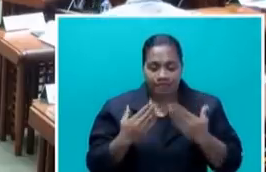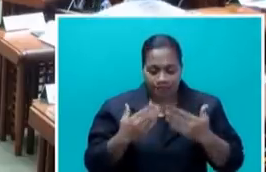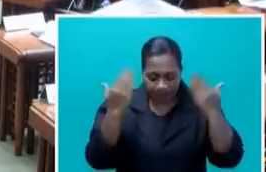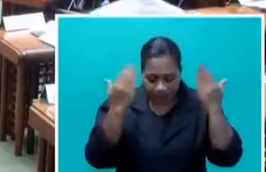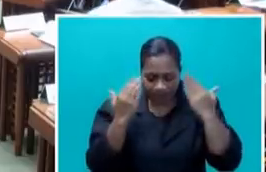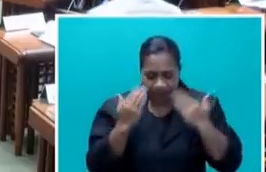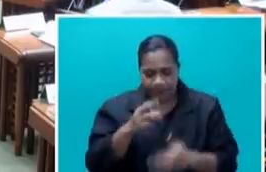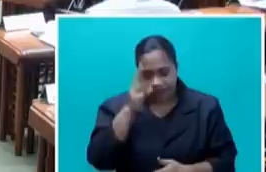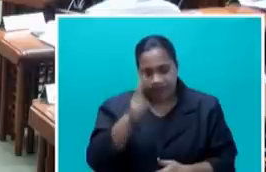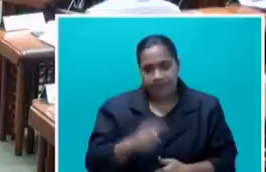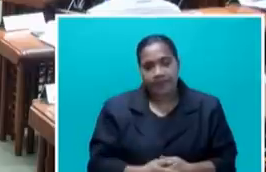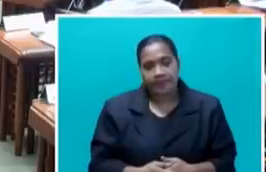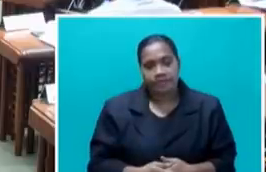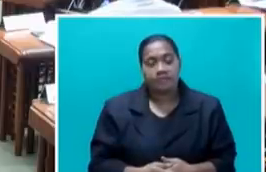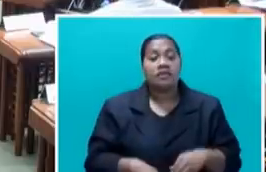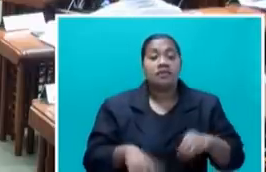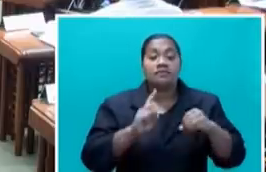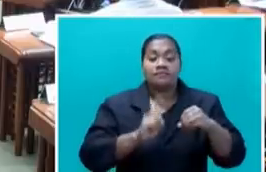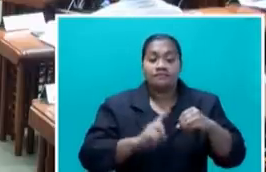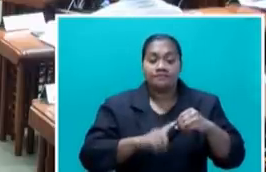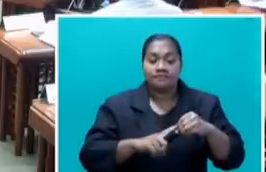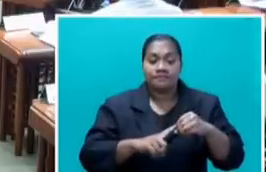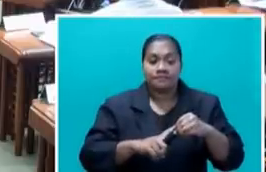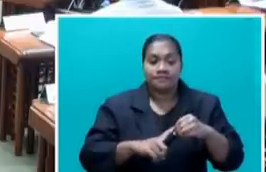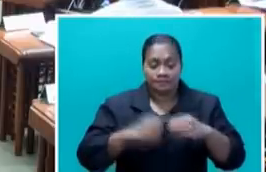Supplementary, Mr Speaker. Speaker. You have the floor.